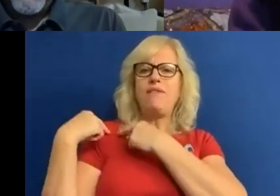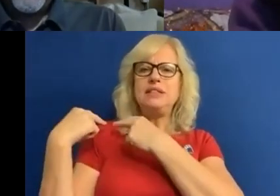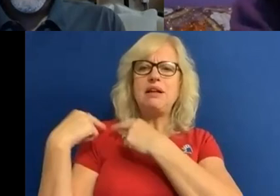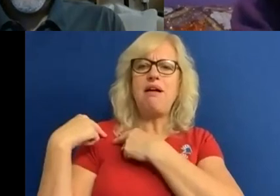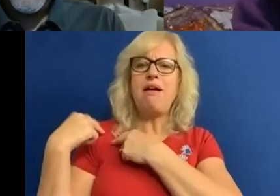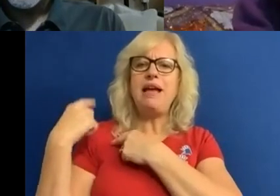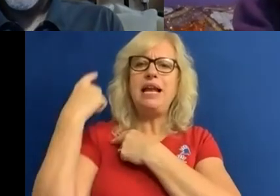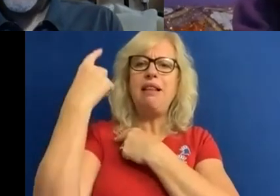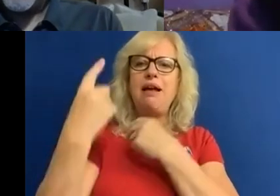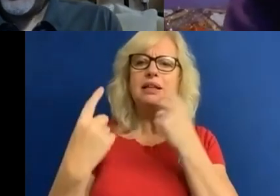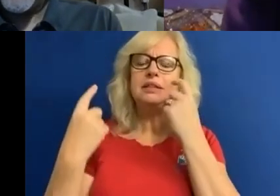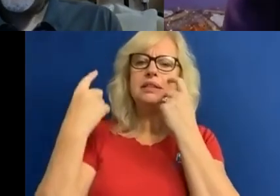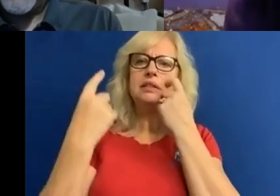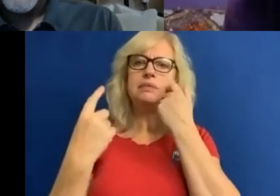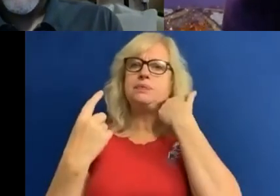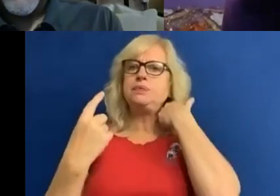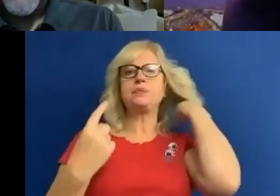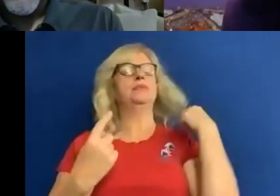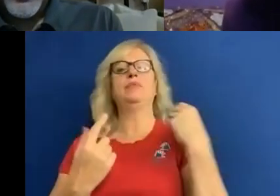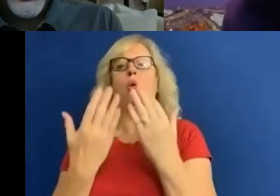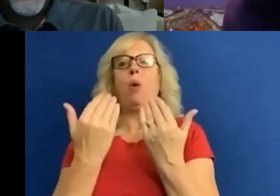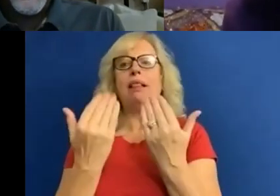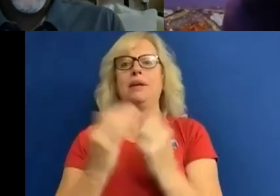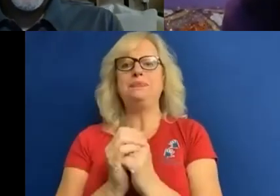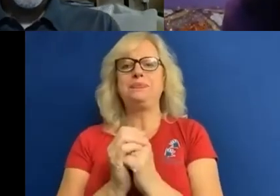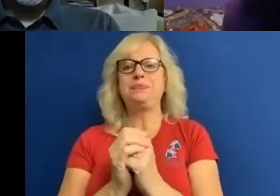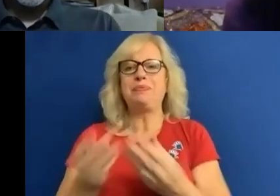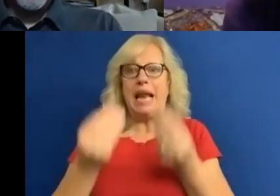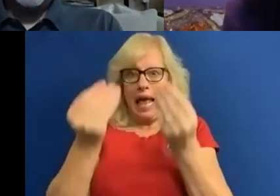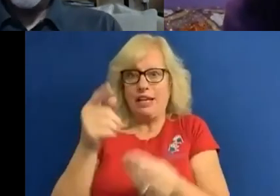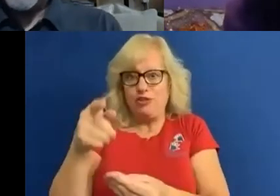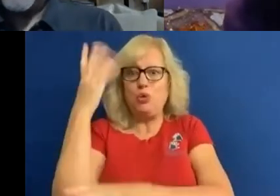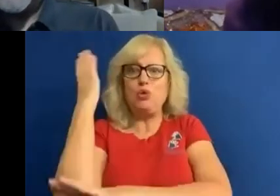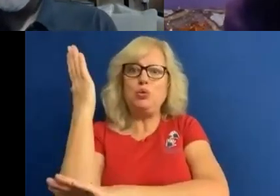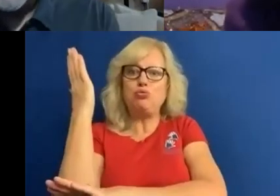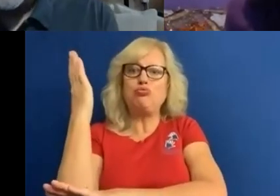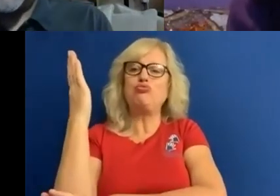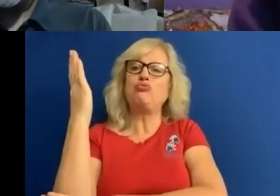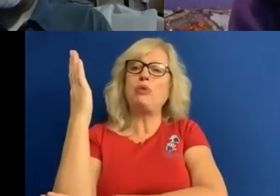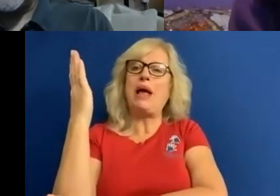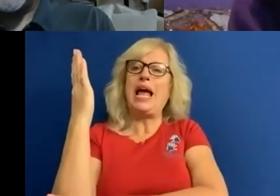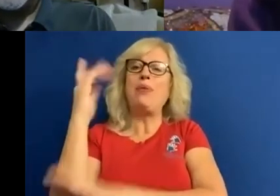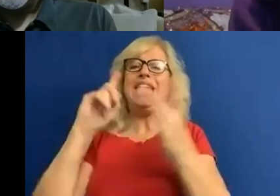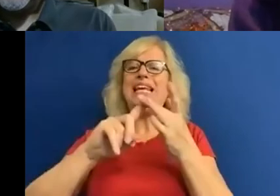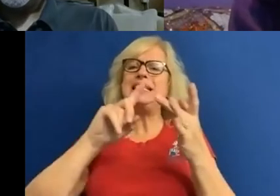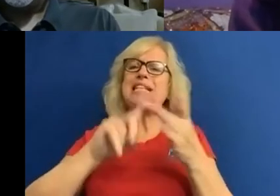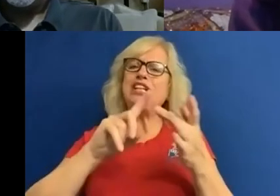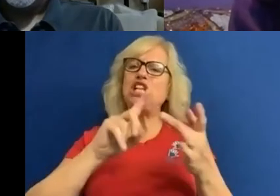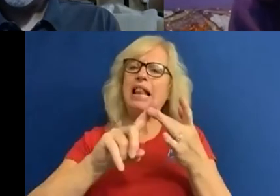Hi, I wonder if you'd like to welcome and I'm going to hand over to you to talk to us about kind of the intersectionality side.